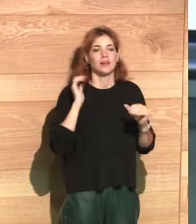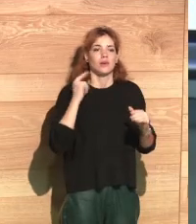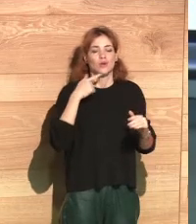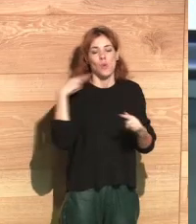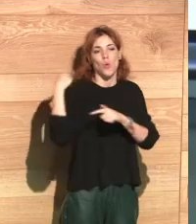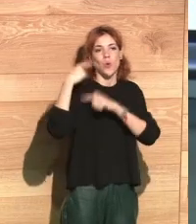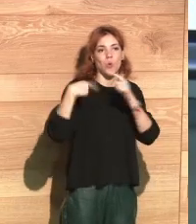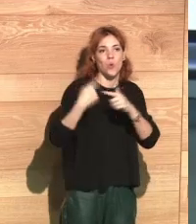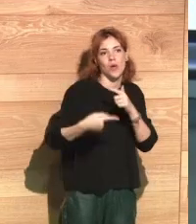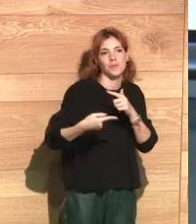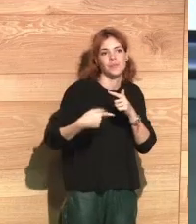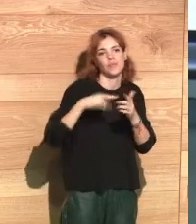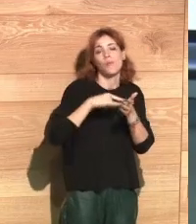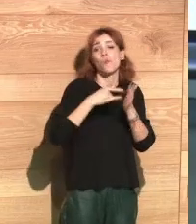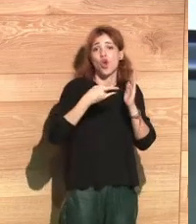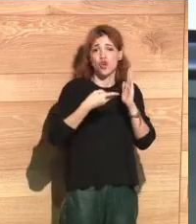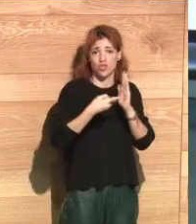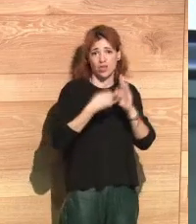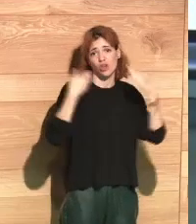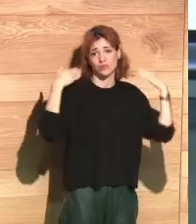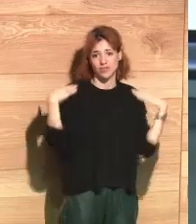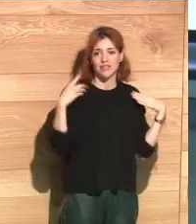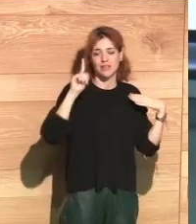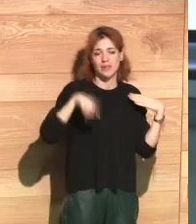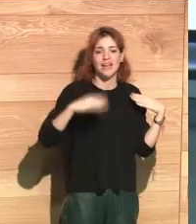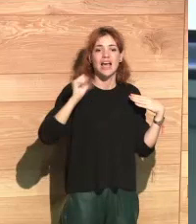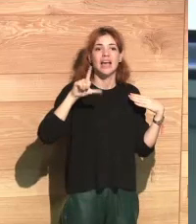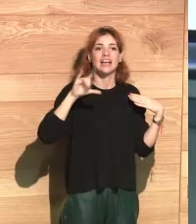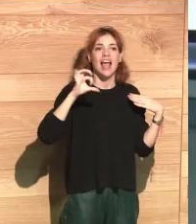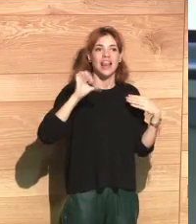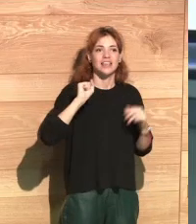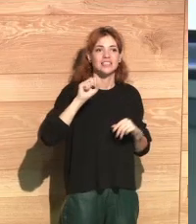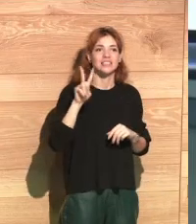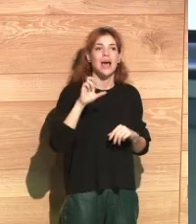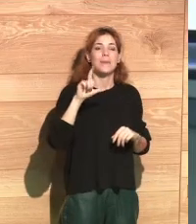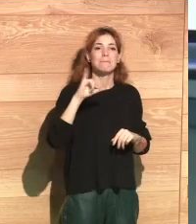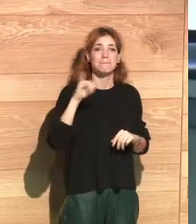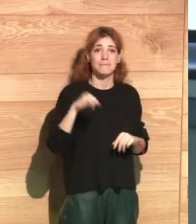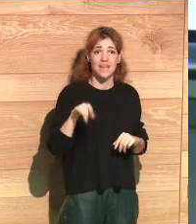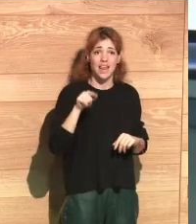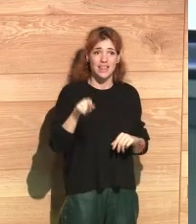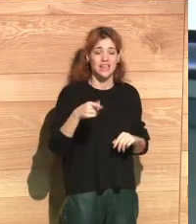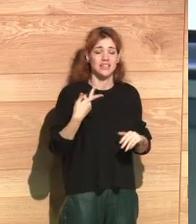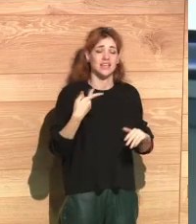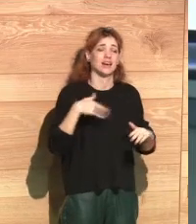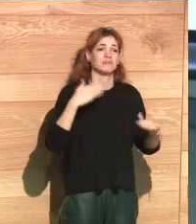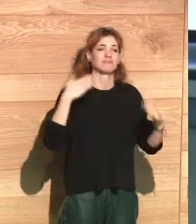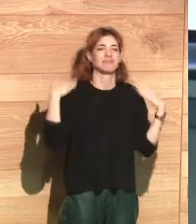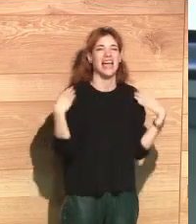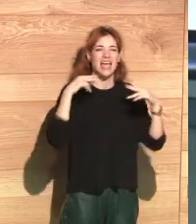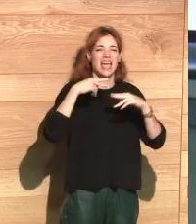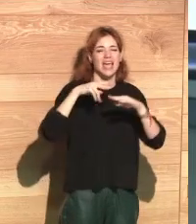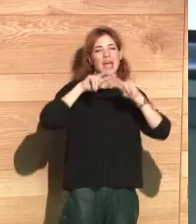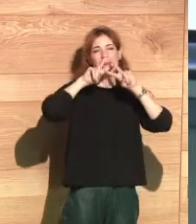taken the lead of the project in the past months, and obviously to Carissa Vélez, the researcher who is the